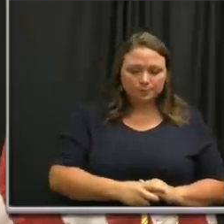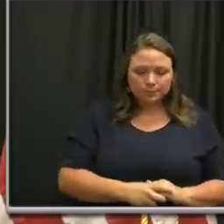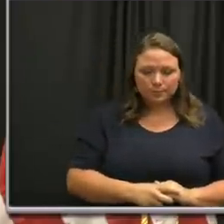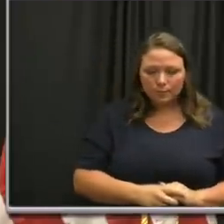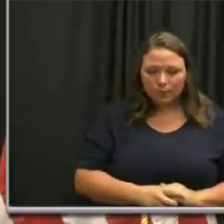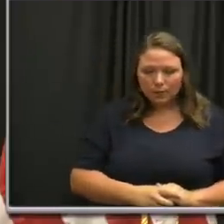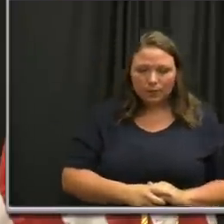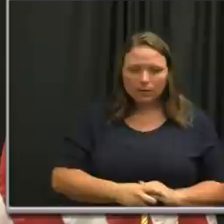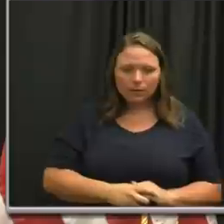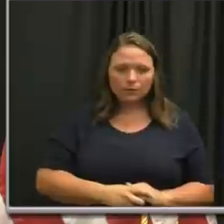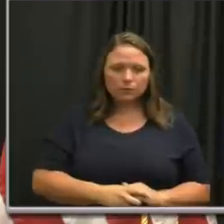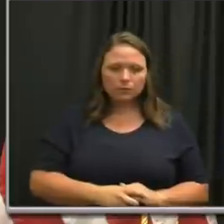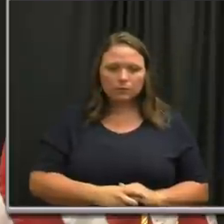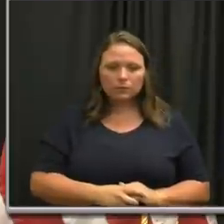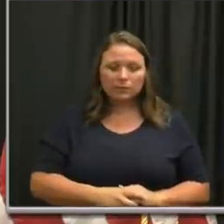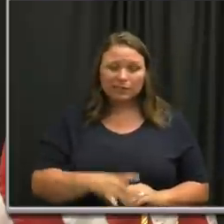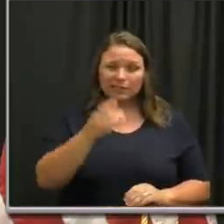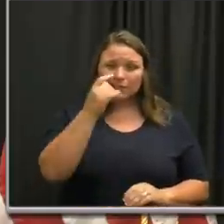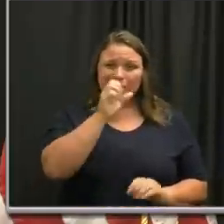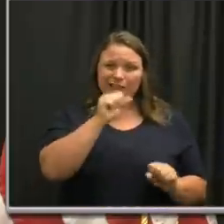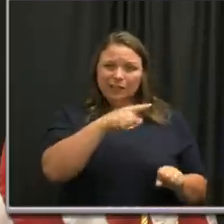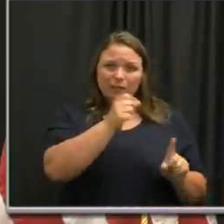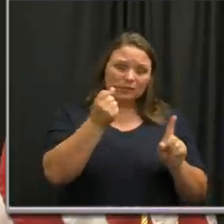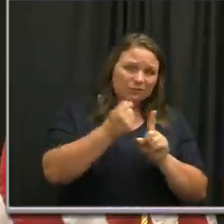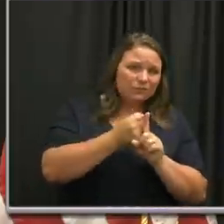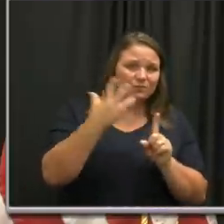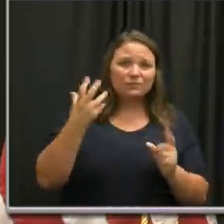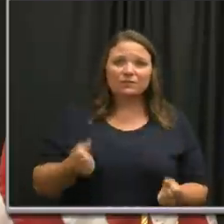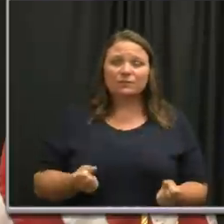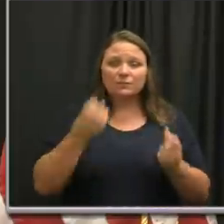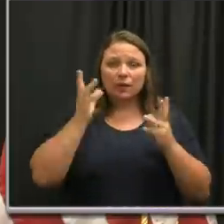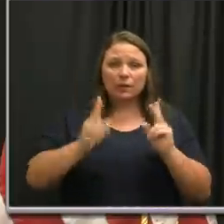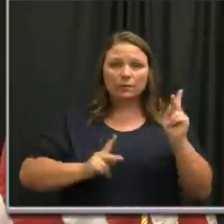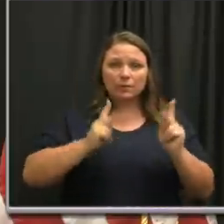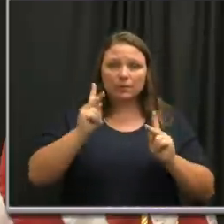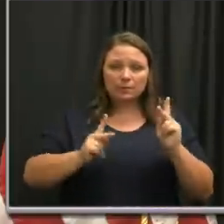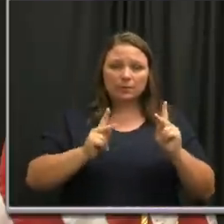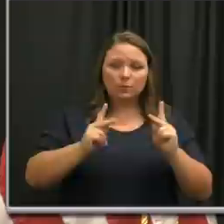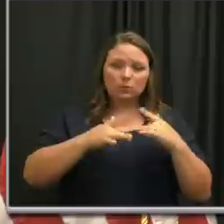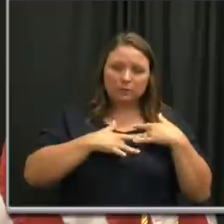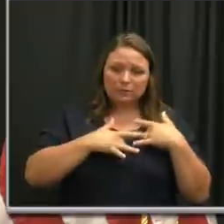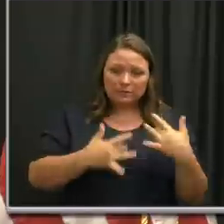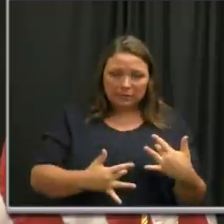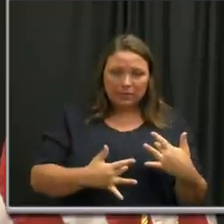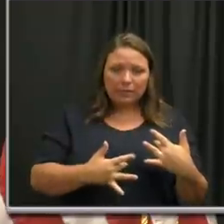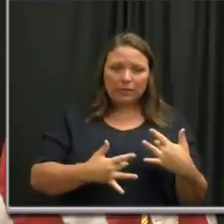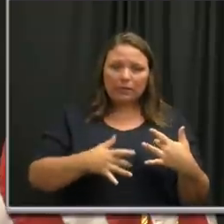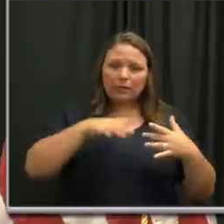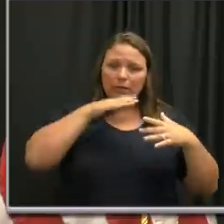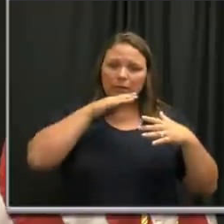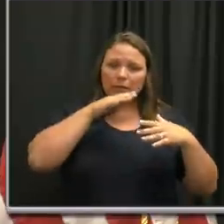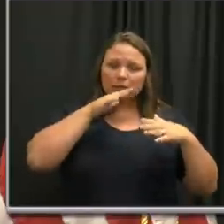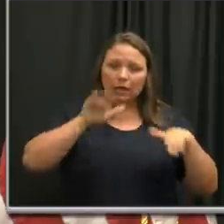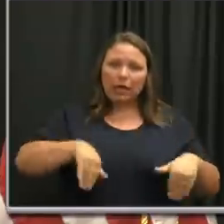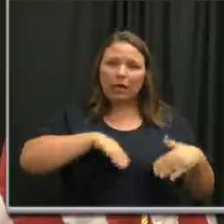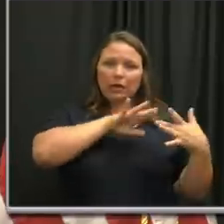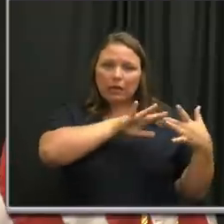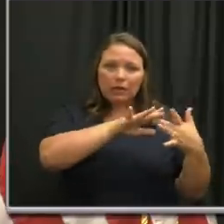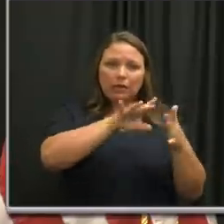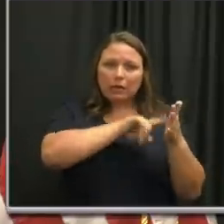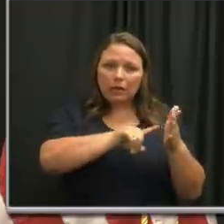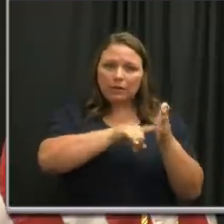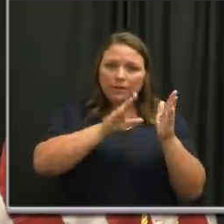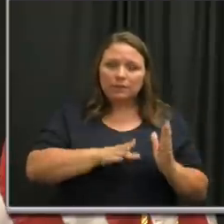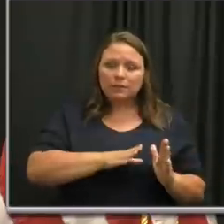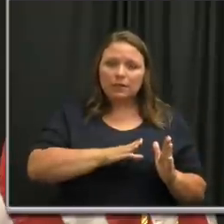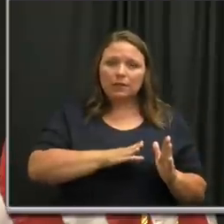you can give us any idea how many people, on average, have not been contacted by contact